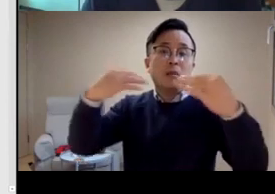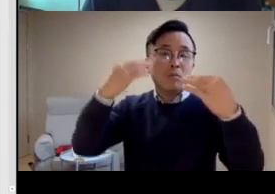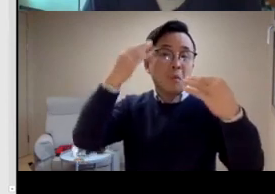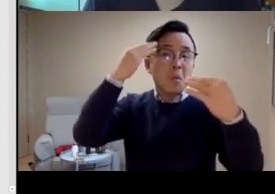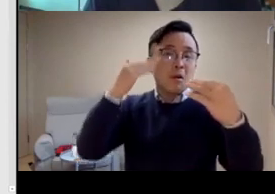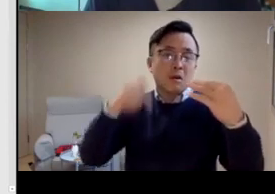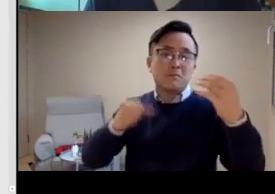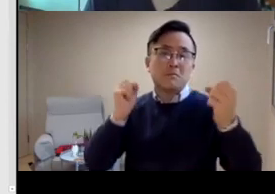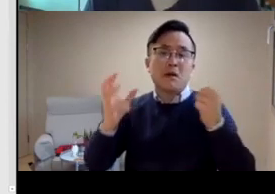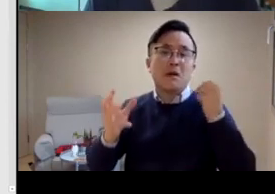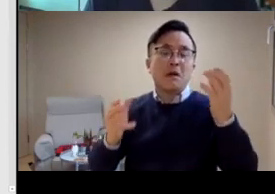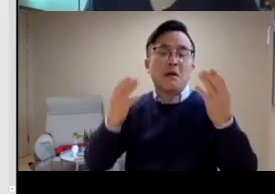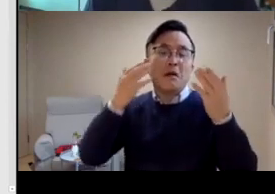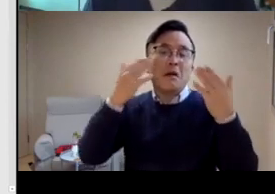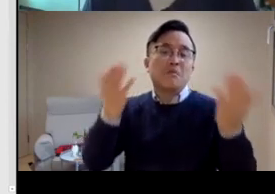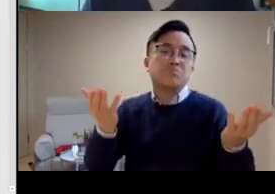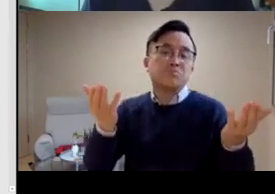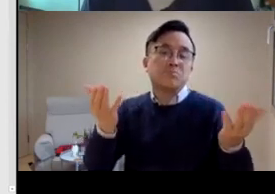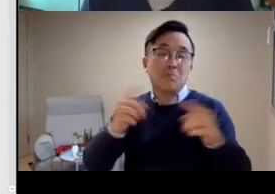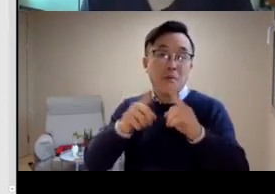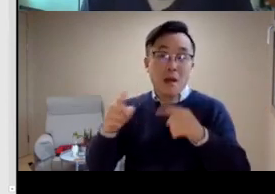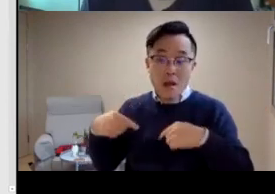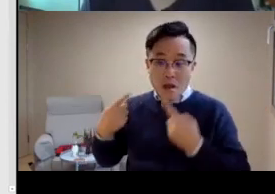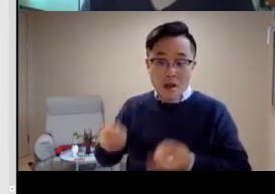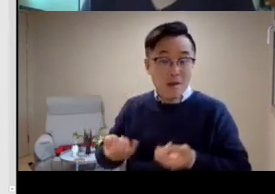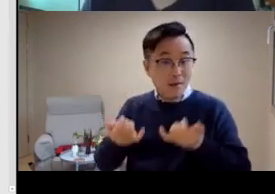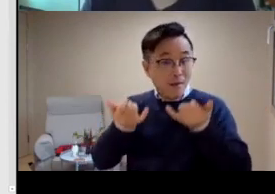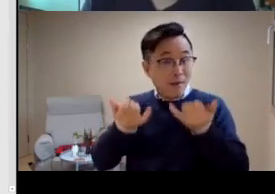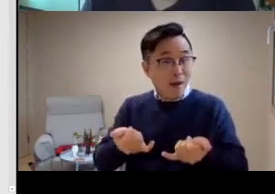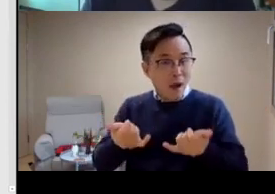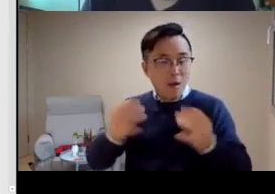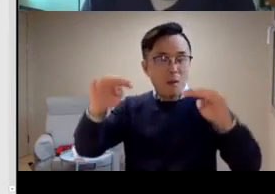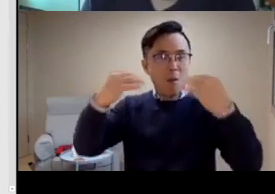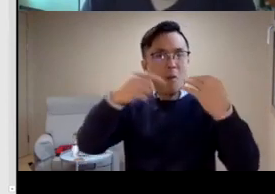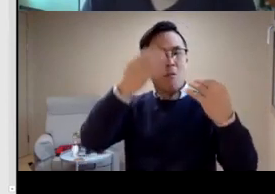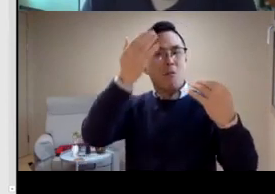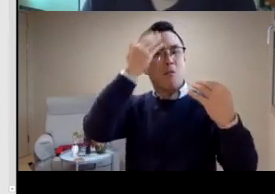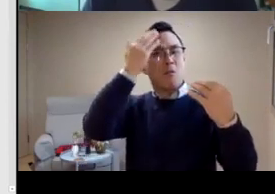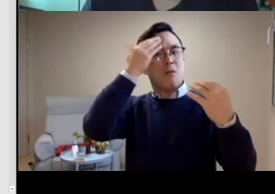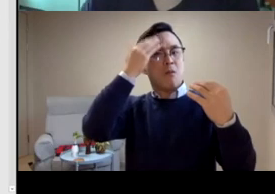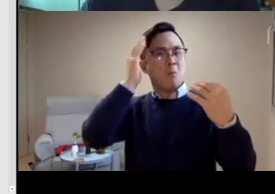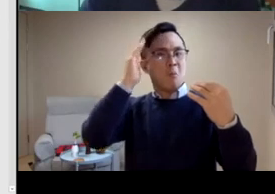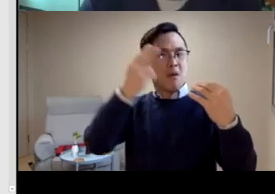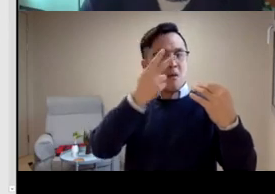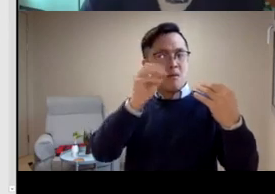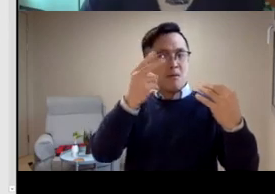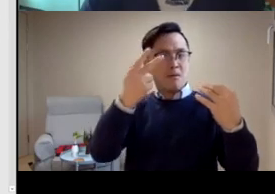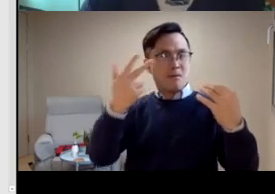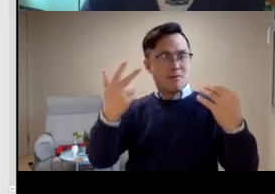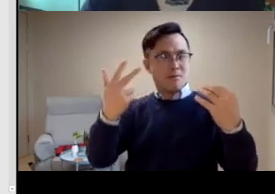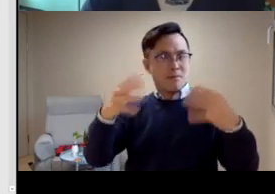to Host to the World in 20 Years, Korean Sign Language and its Speakers.